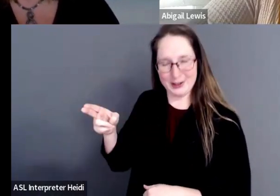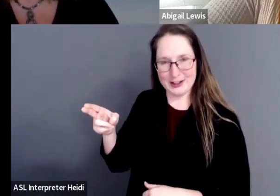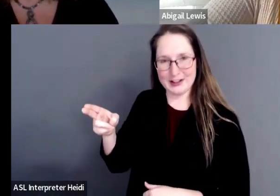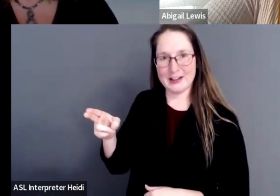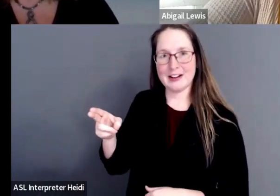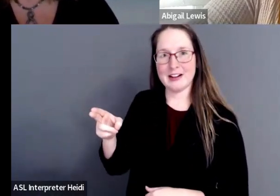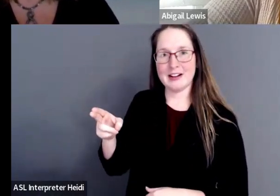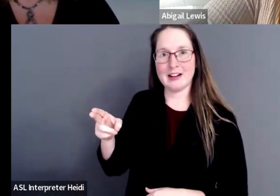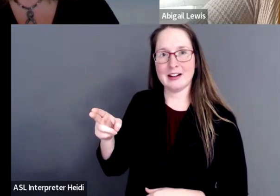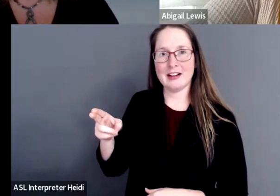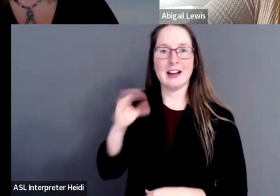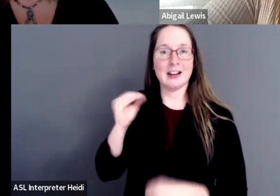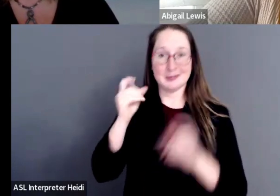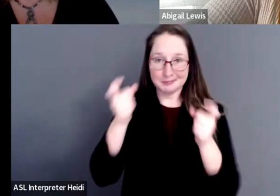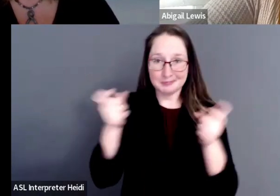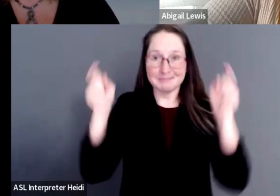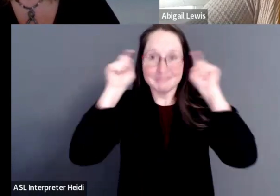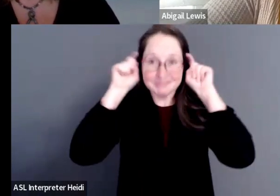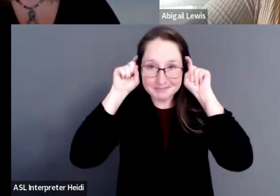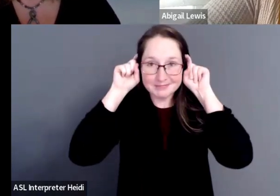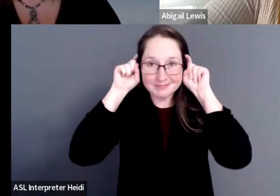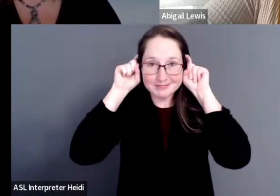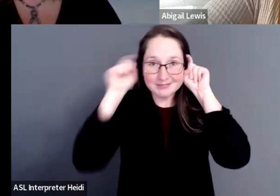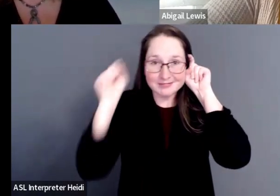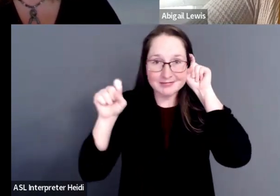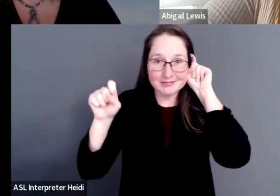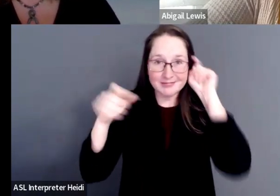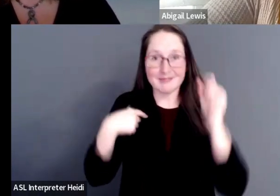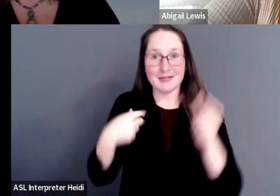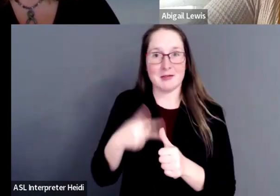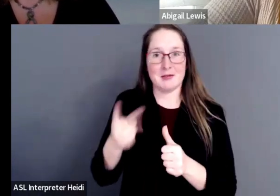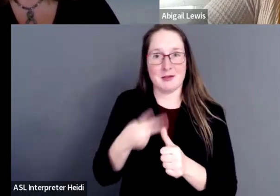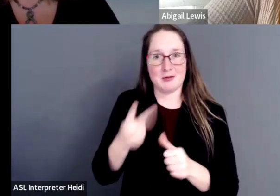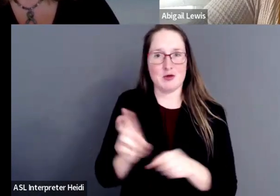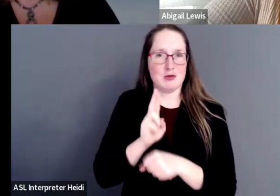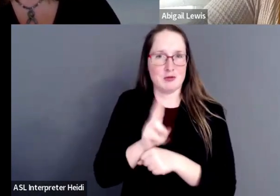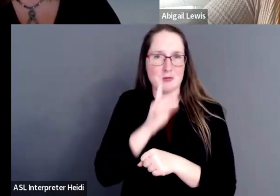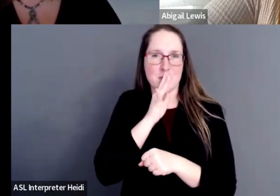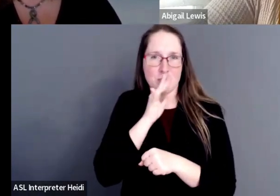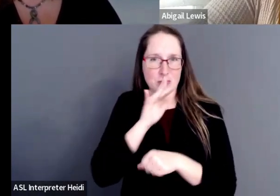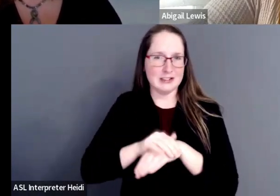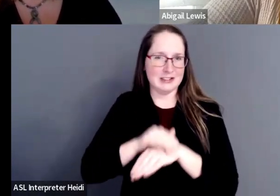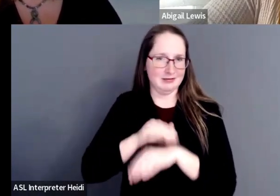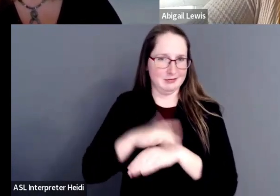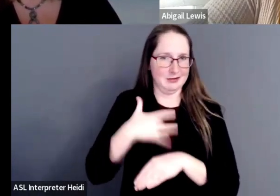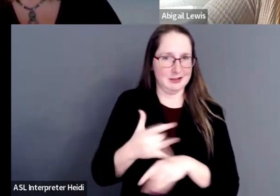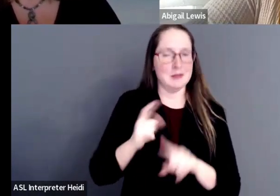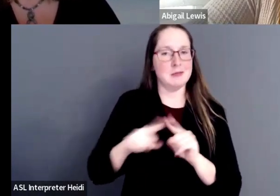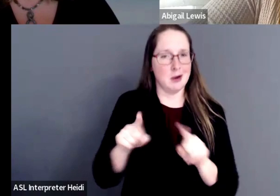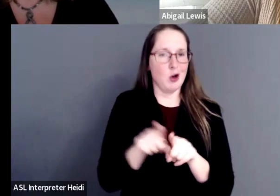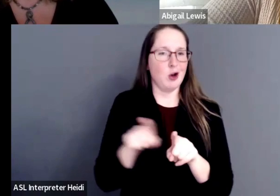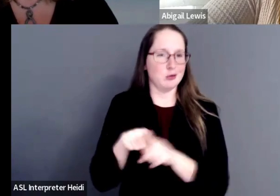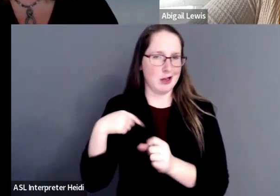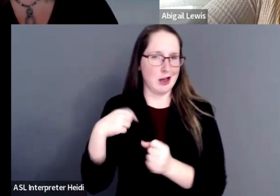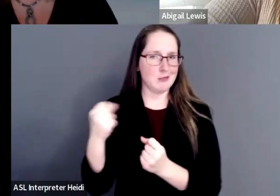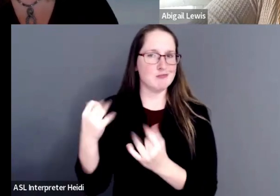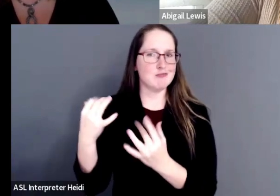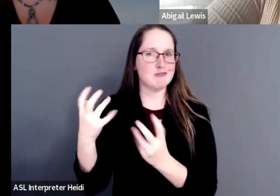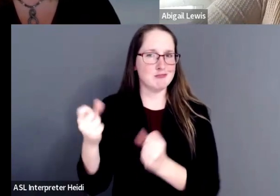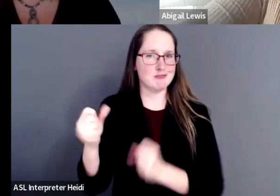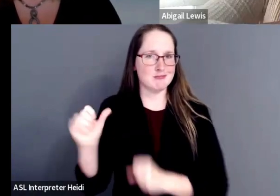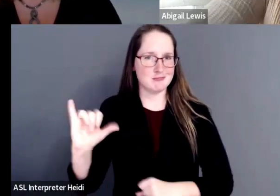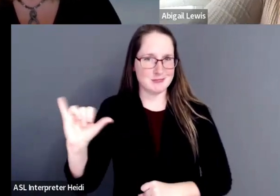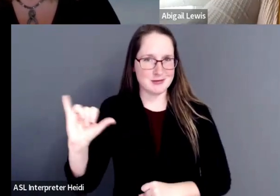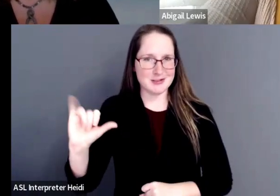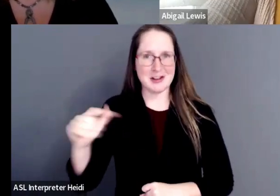I'll be hearing aids. And I primarily use spoken English, but I do use ASL. So